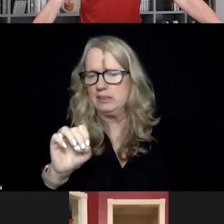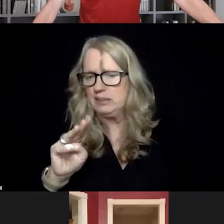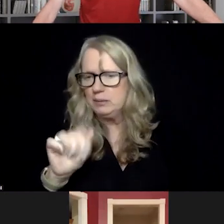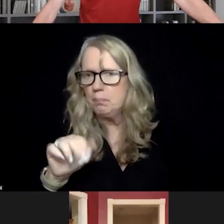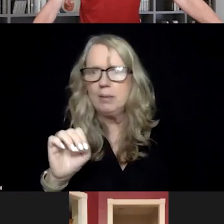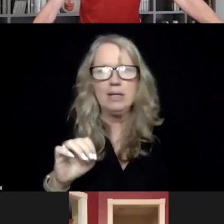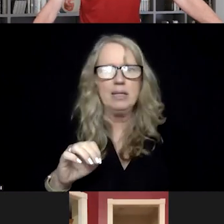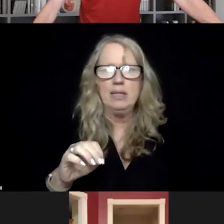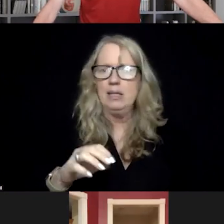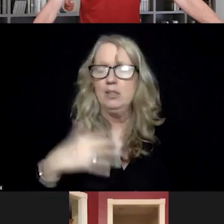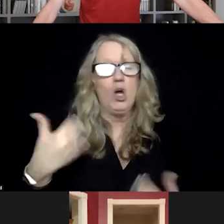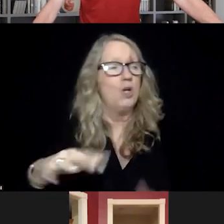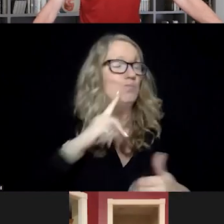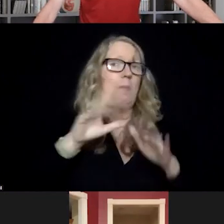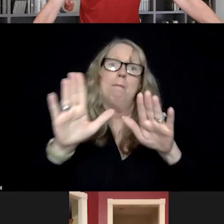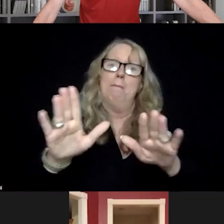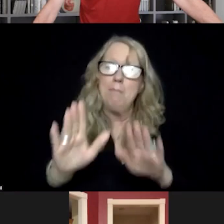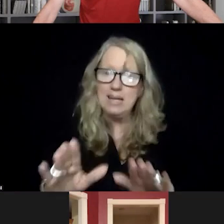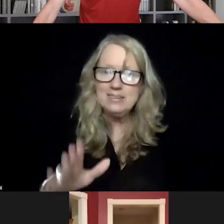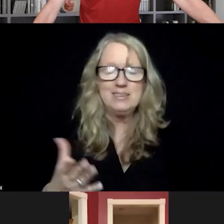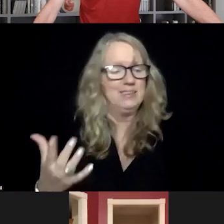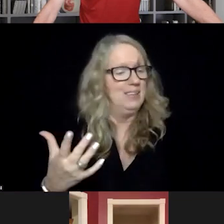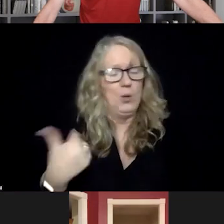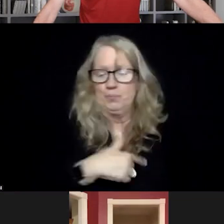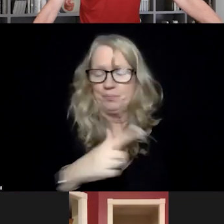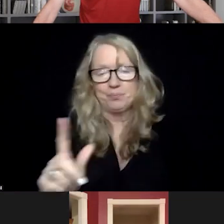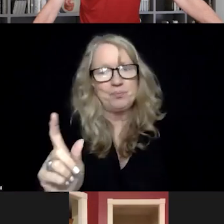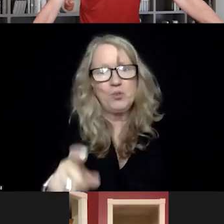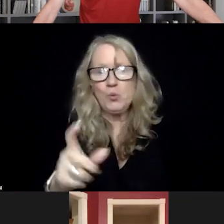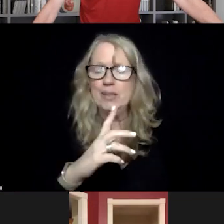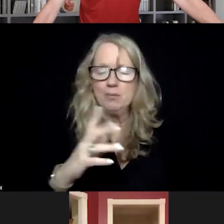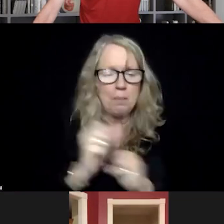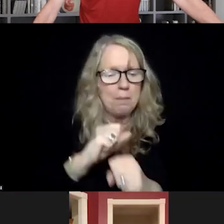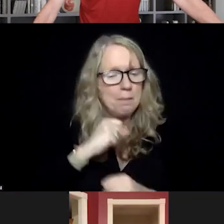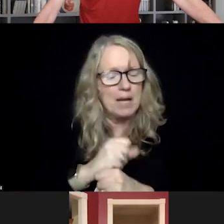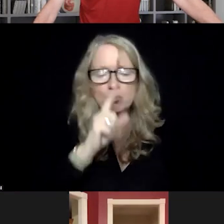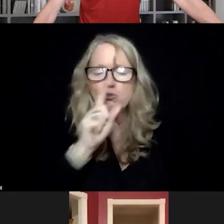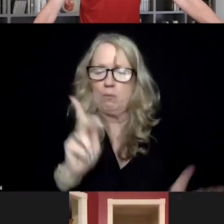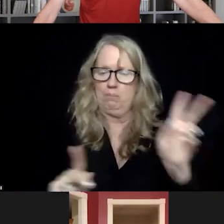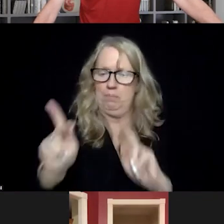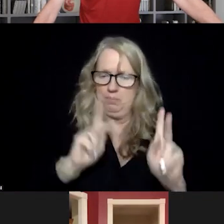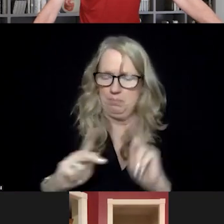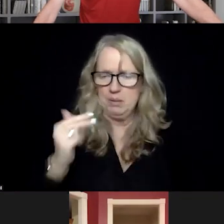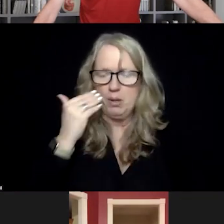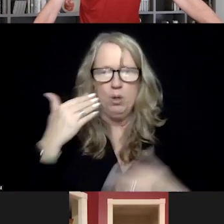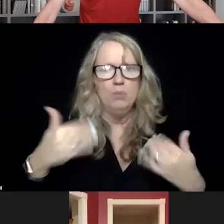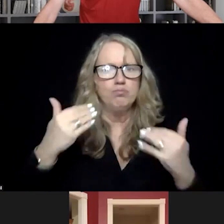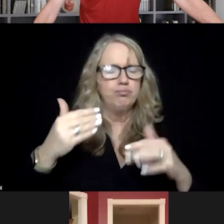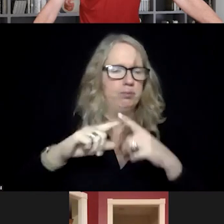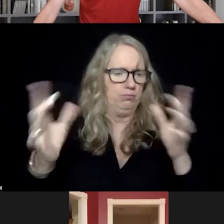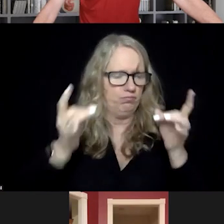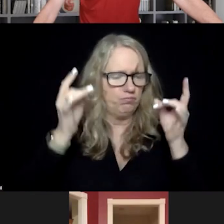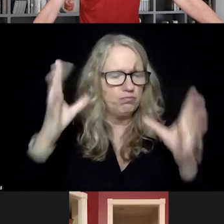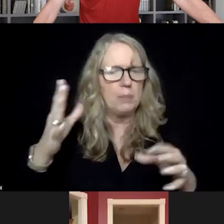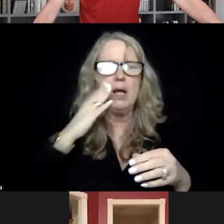are, are amazing. We need to, but I think, you know, we need to make sure that people know that because of trauma, tradition and